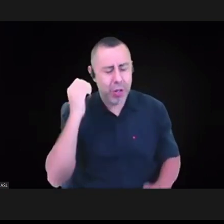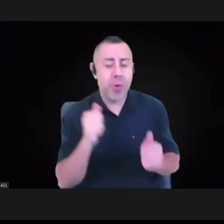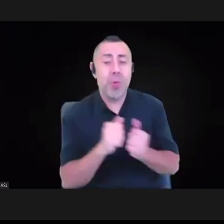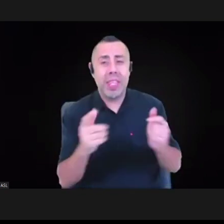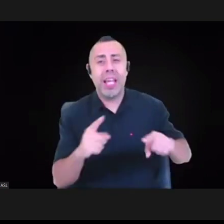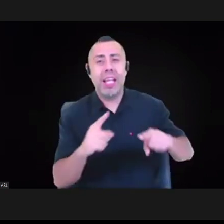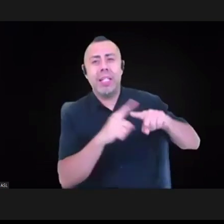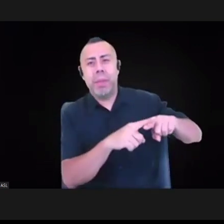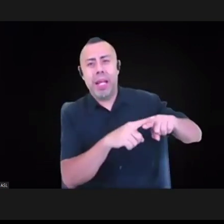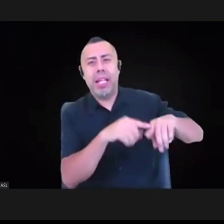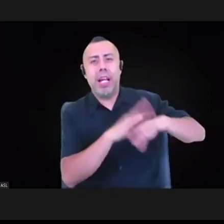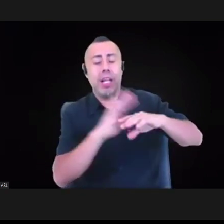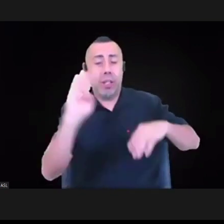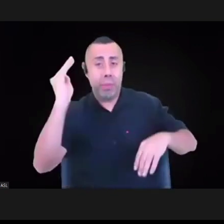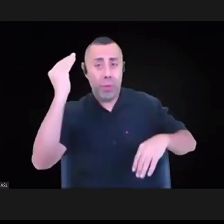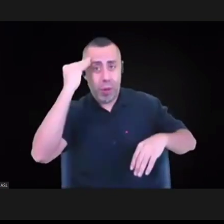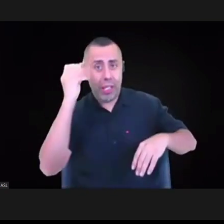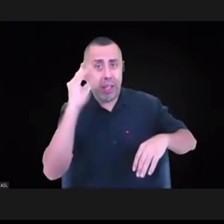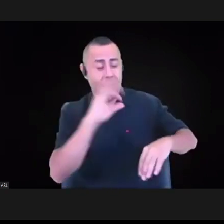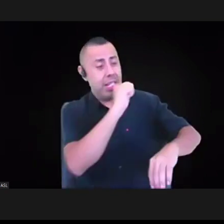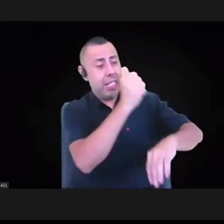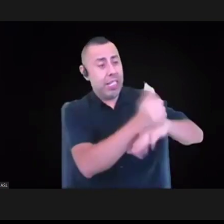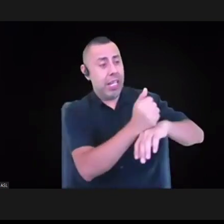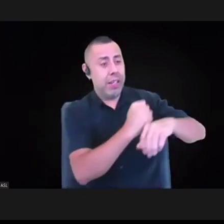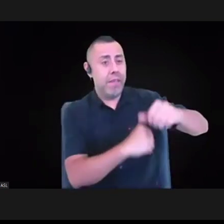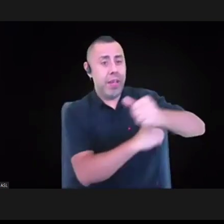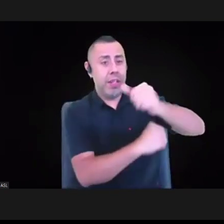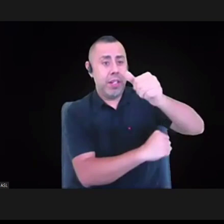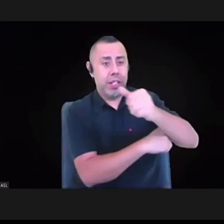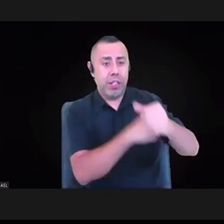EIDA granting programs?